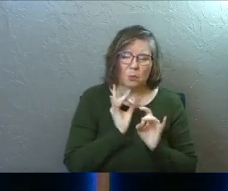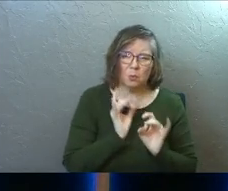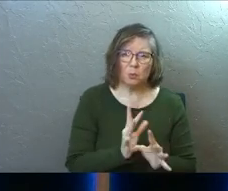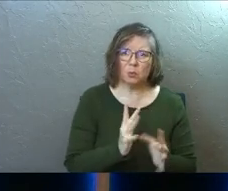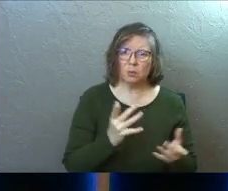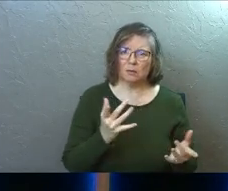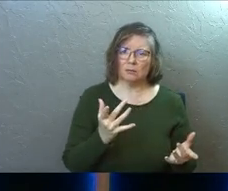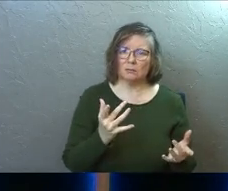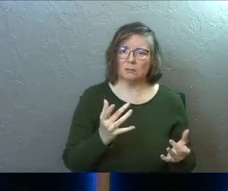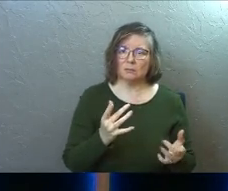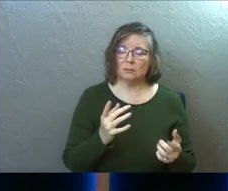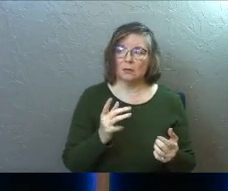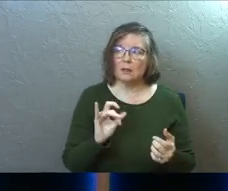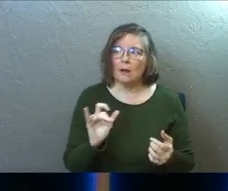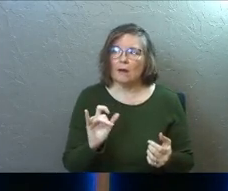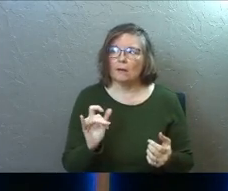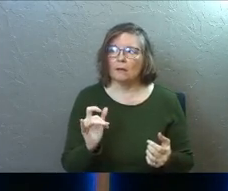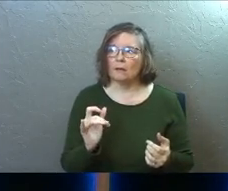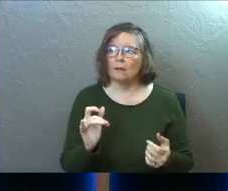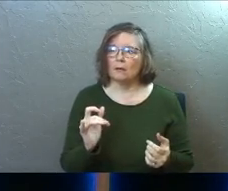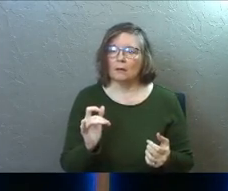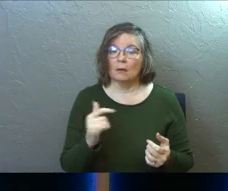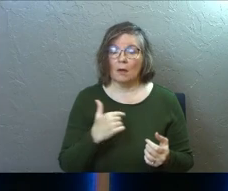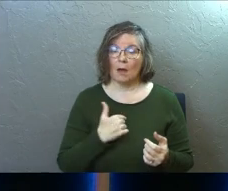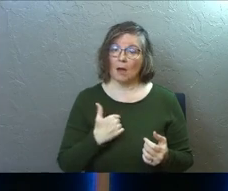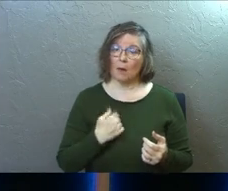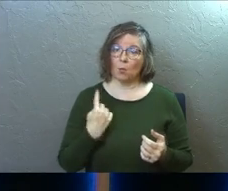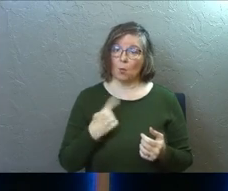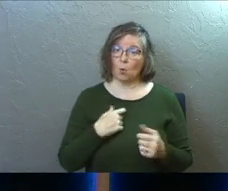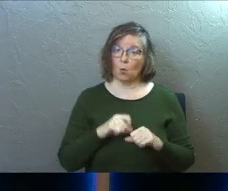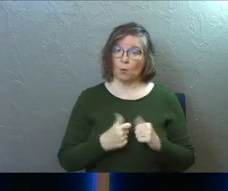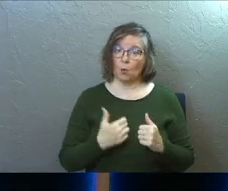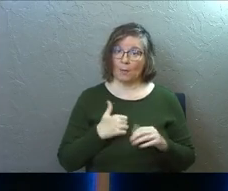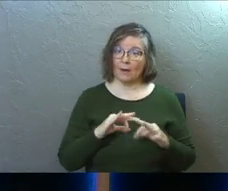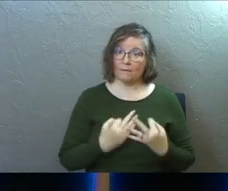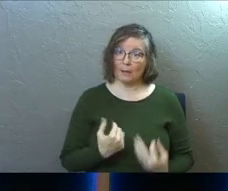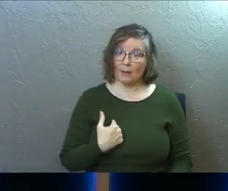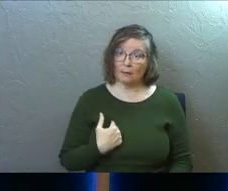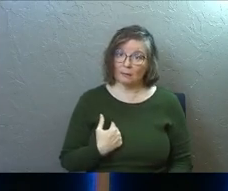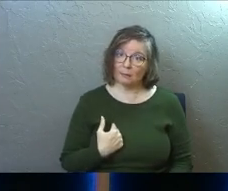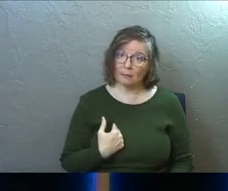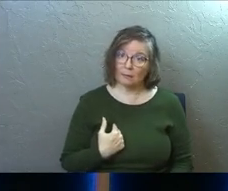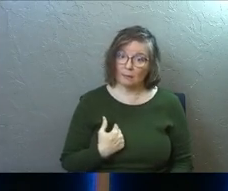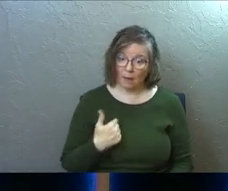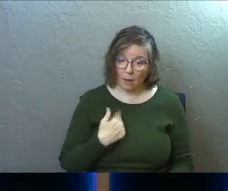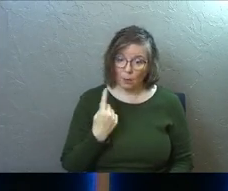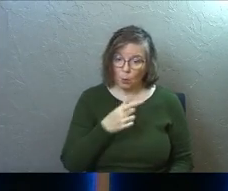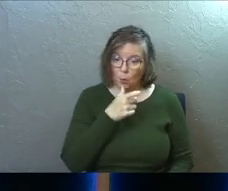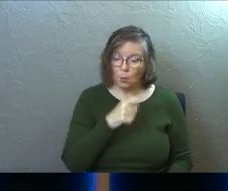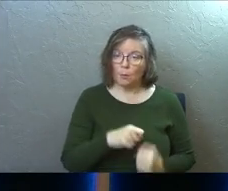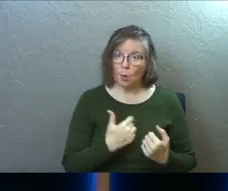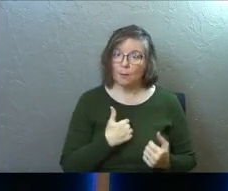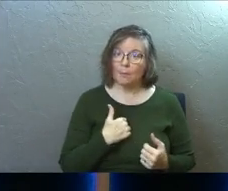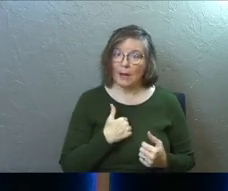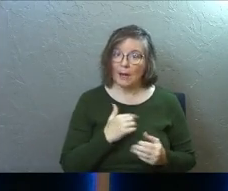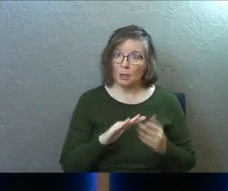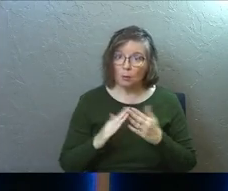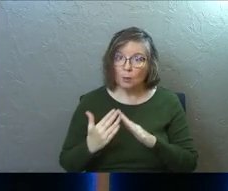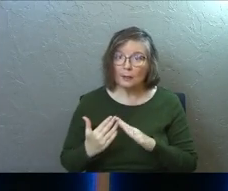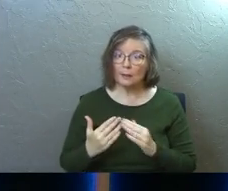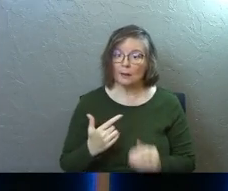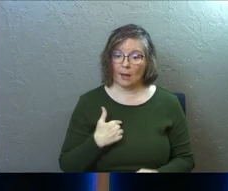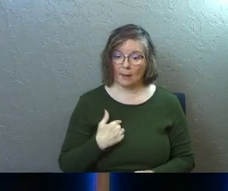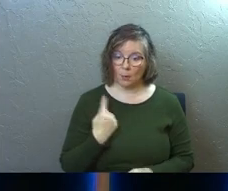so broken. Like, like I'm the one who broke my family. I'm the one who broke my community.